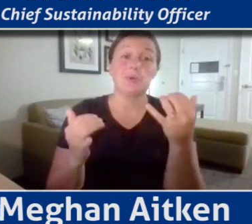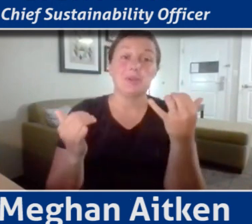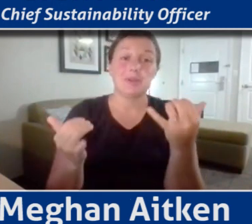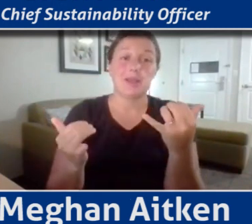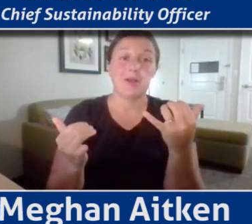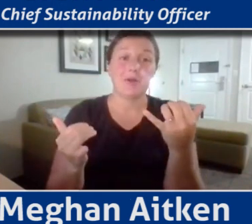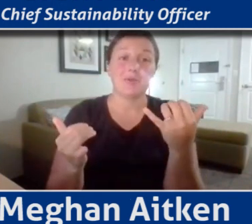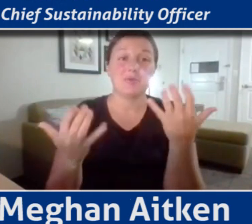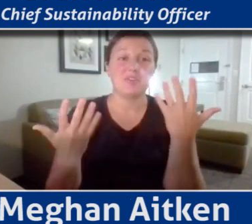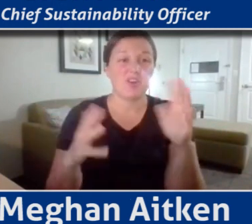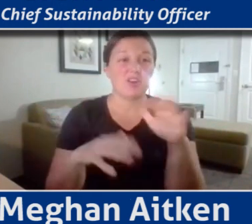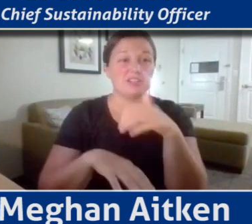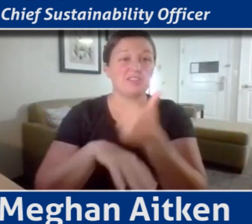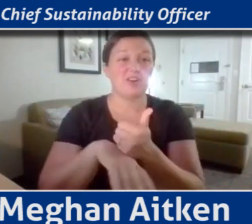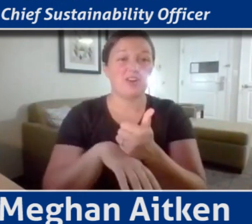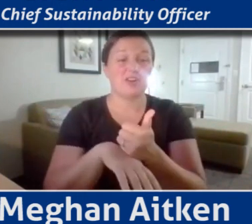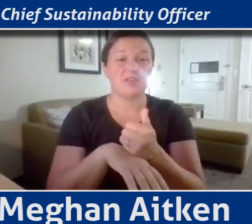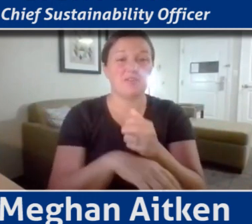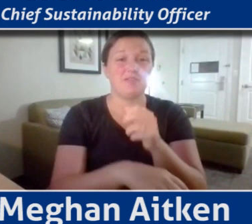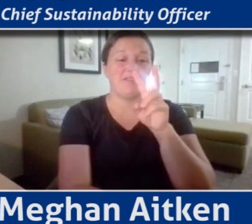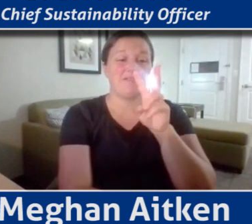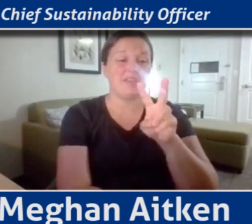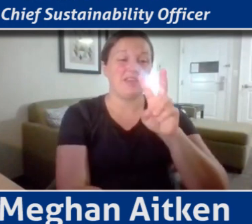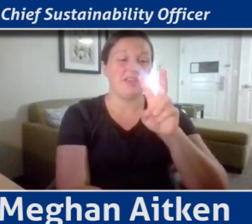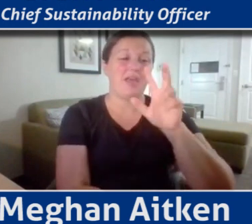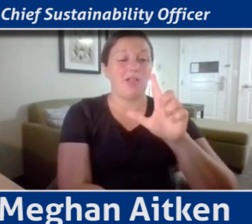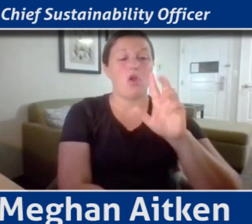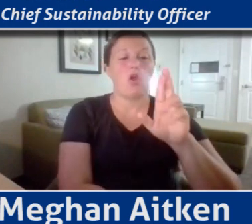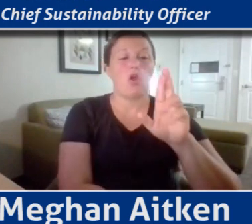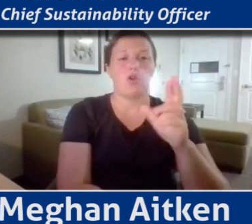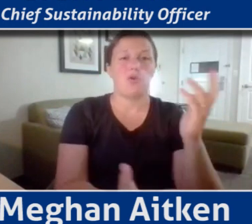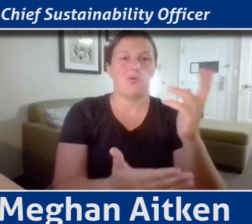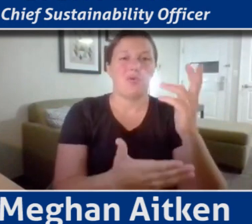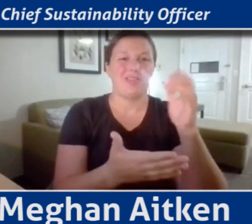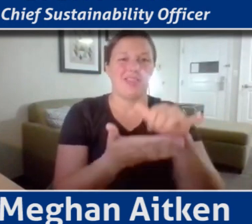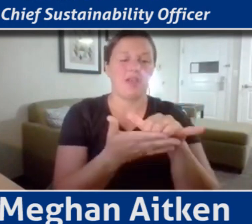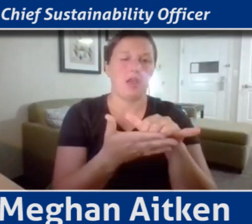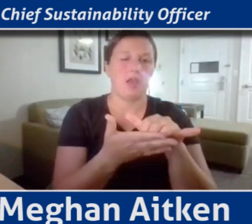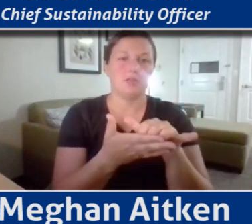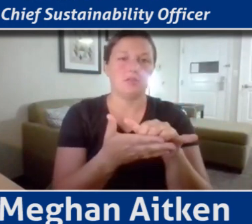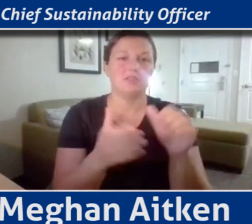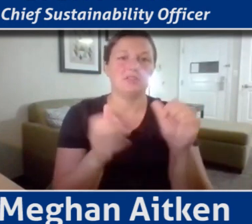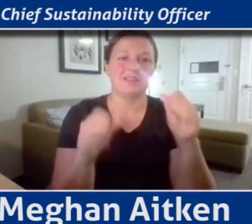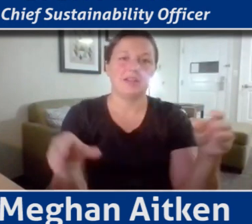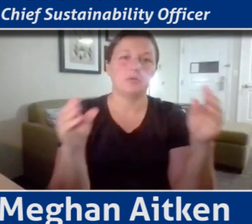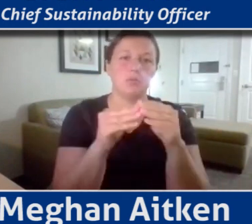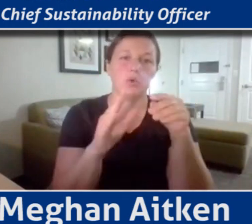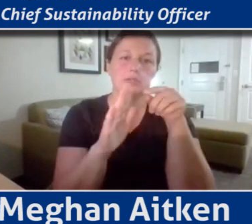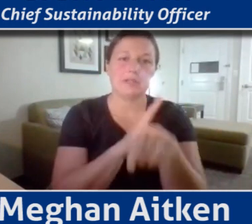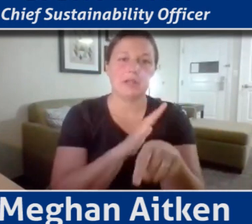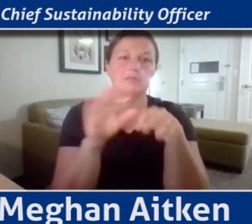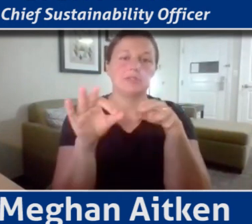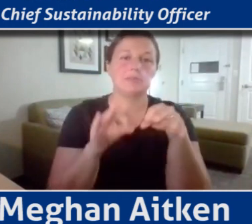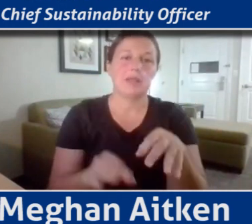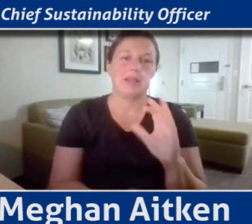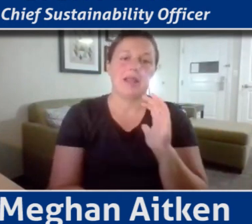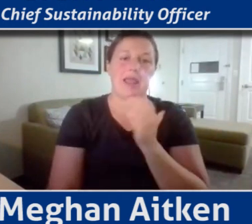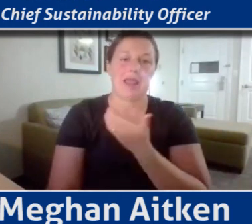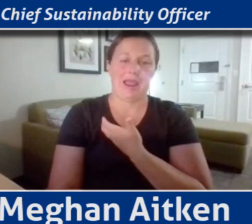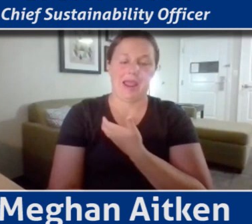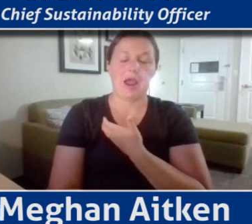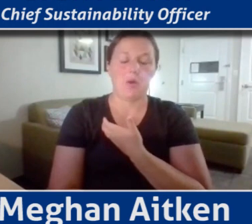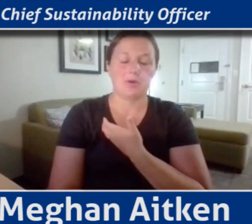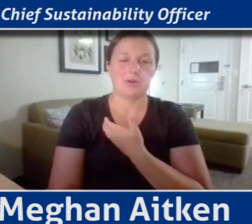of established what VLRs are, I'll go a little bit more in depth in what our VLR is looking like this summer. So